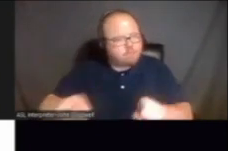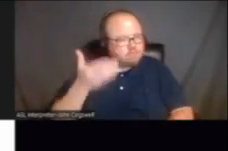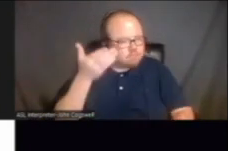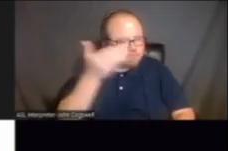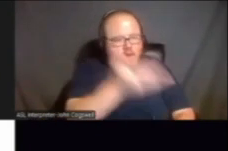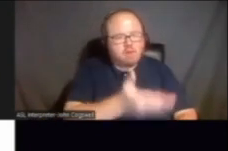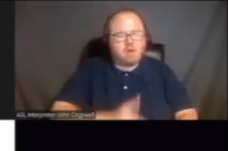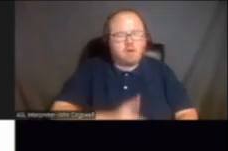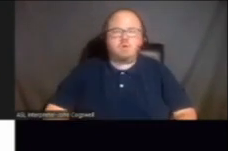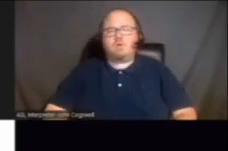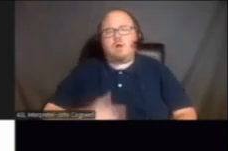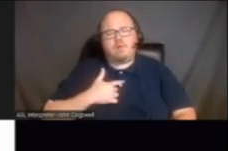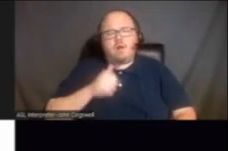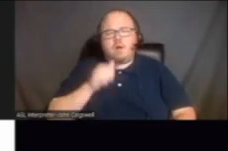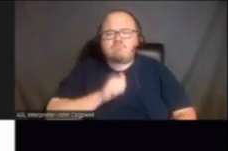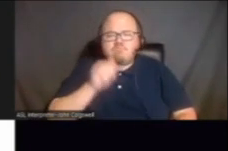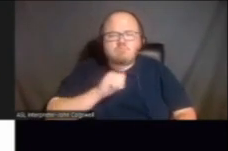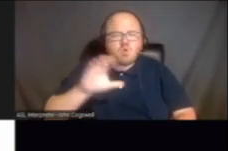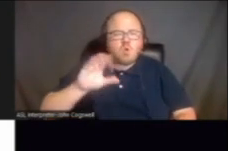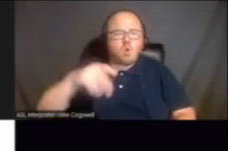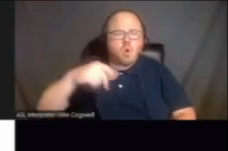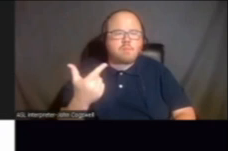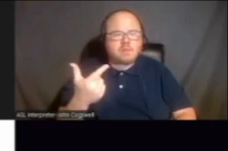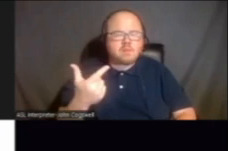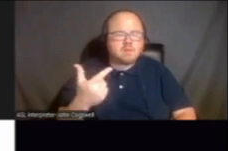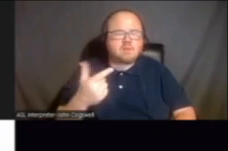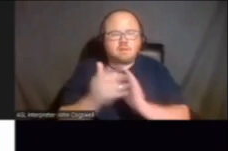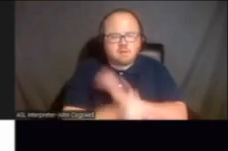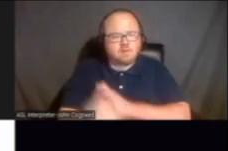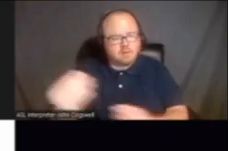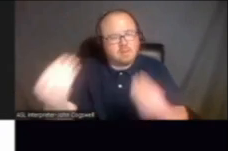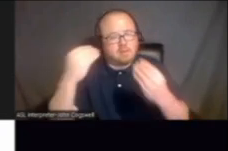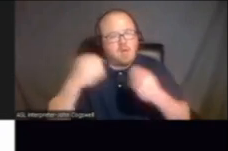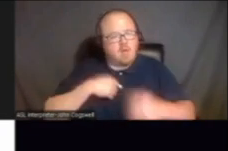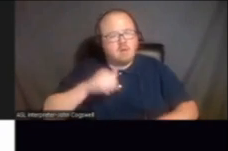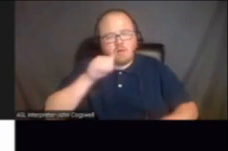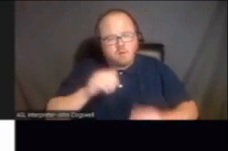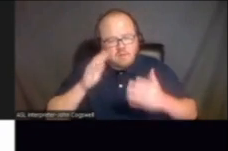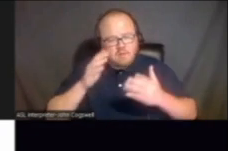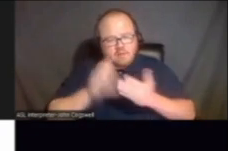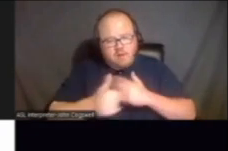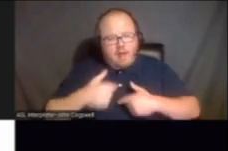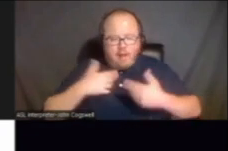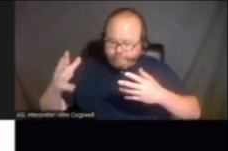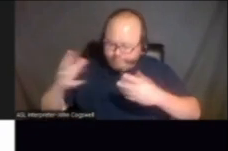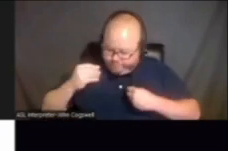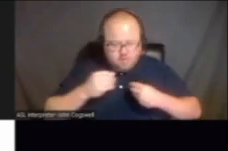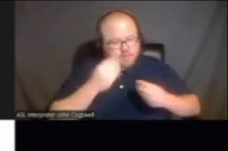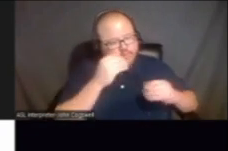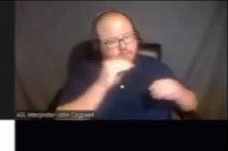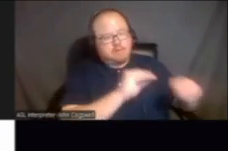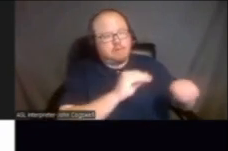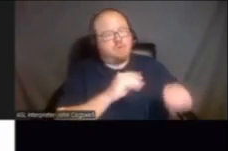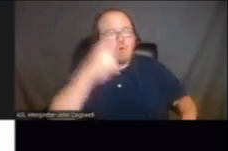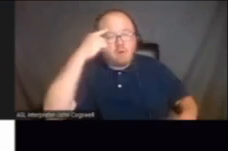So I think coping skills. They taught us coping skills. And I've taught them coping skills. So mental health